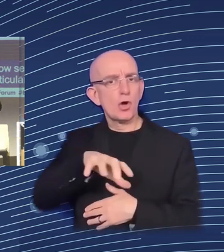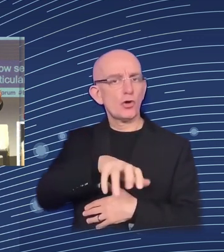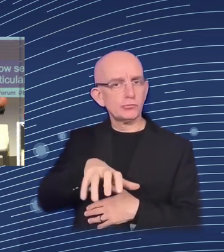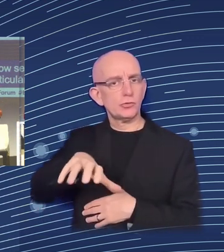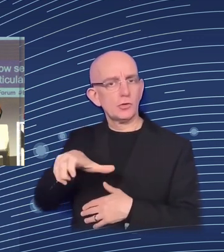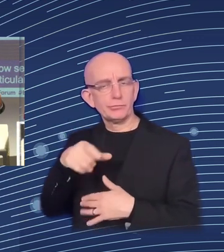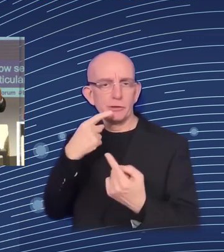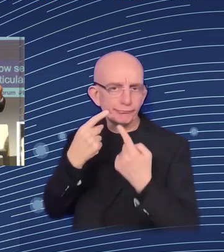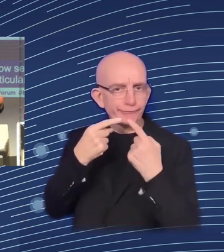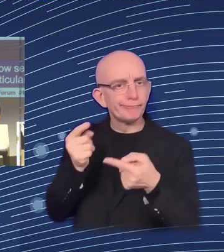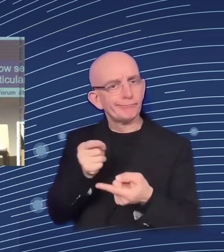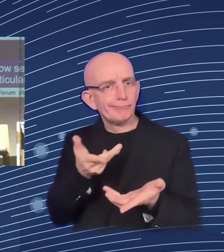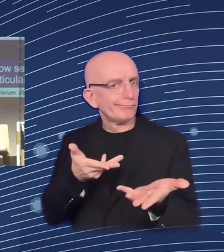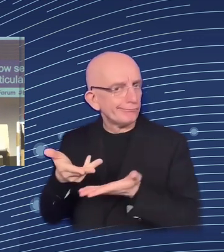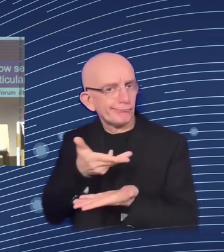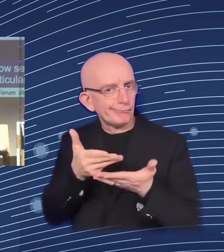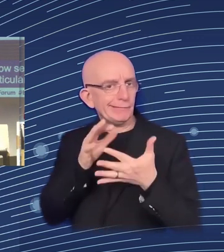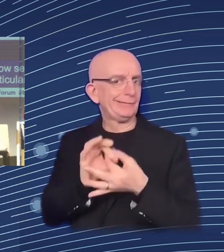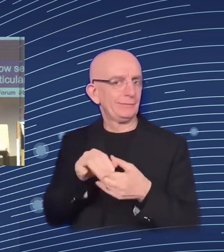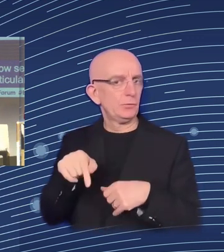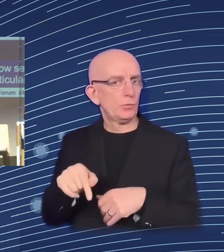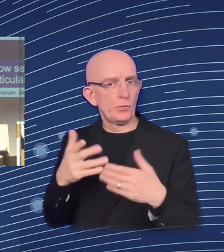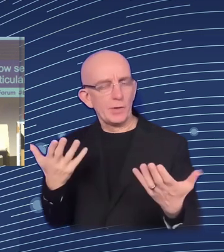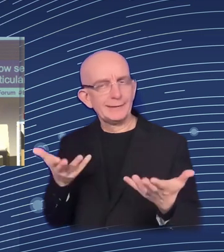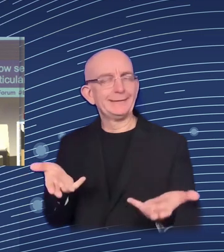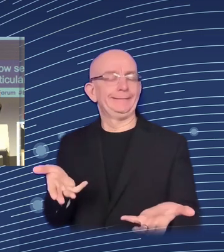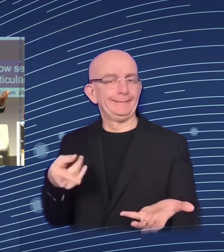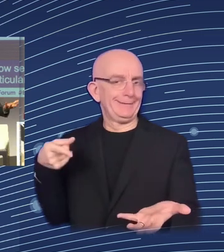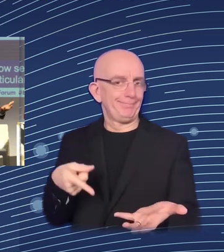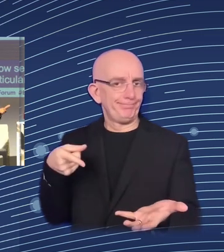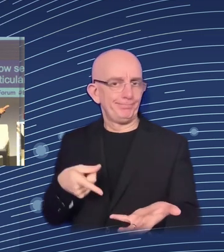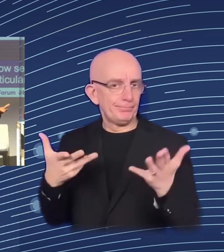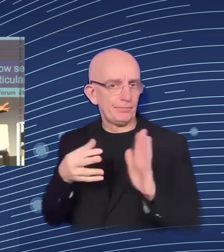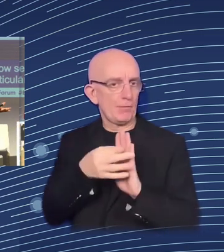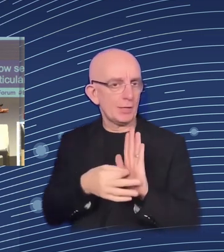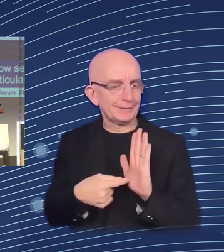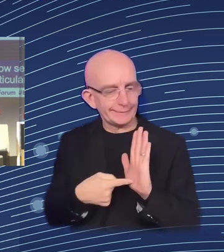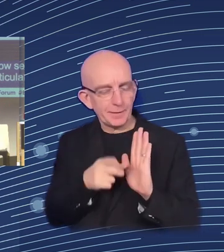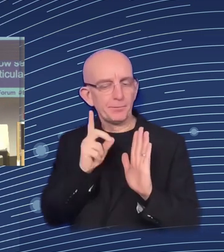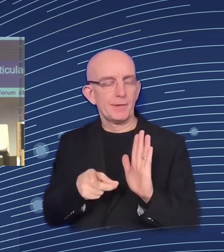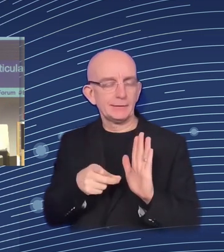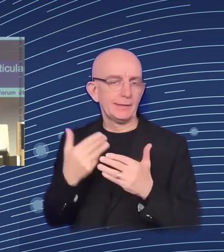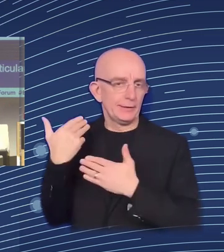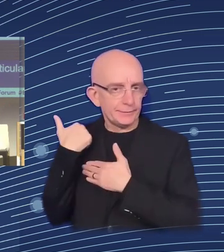policy measures in order to favor the green transition taken up by a populist party, for instance.